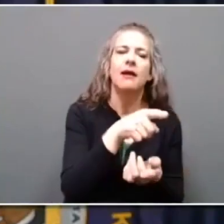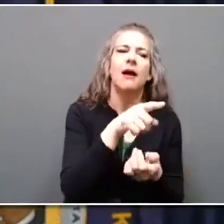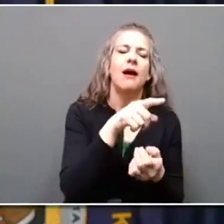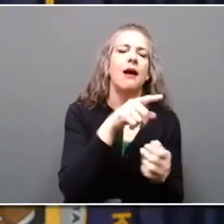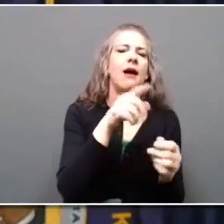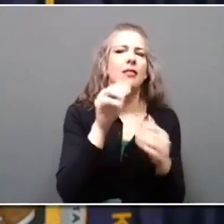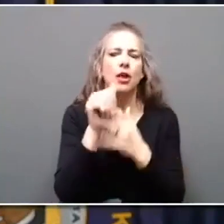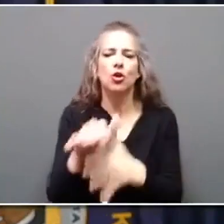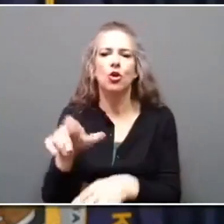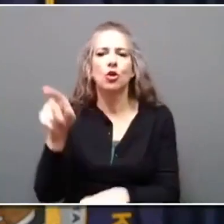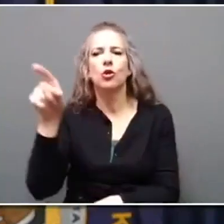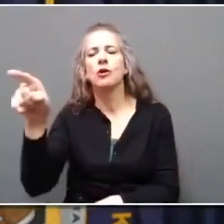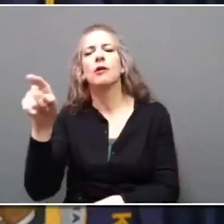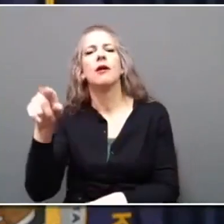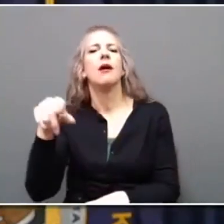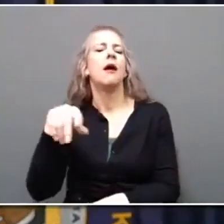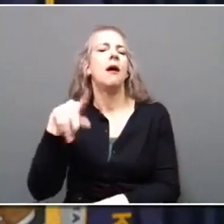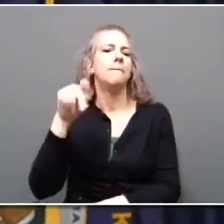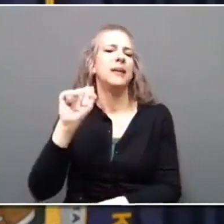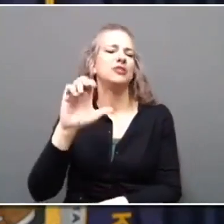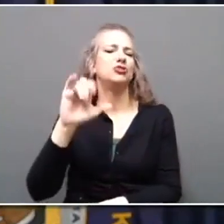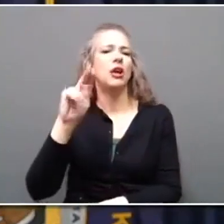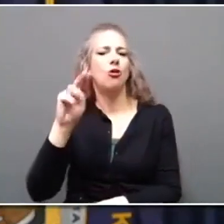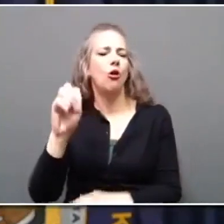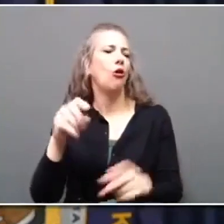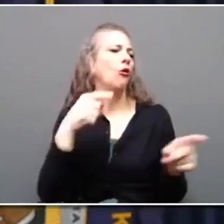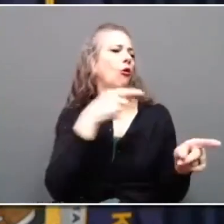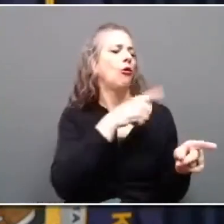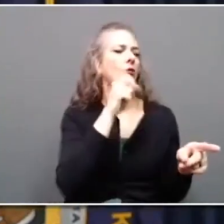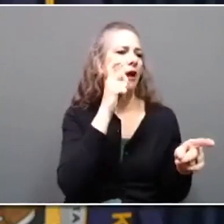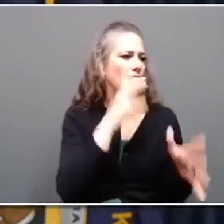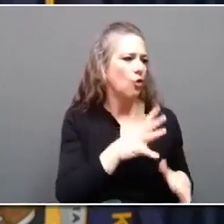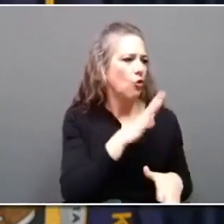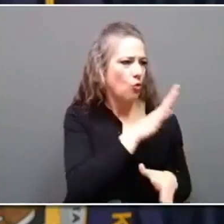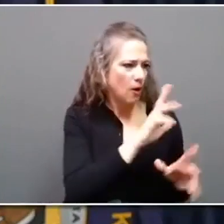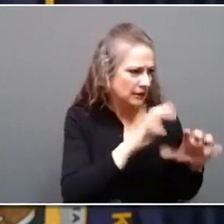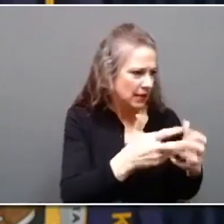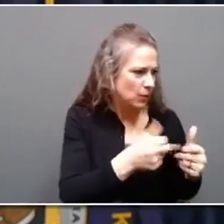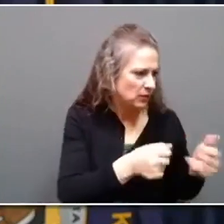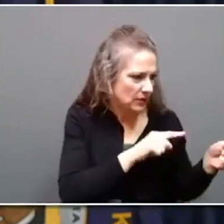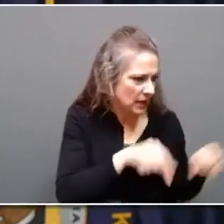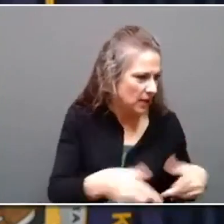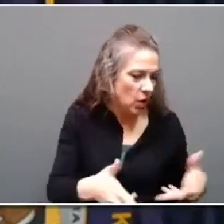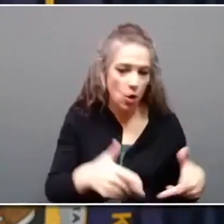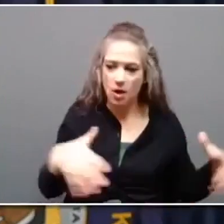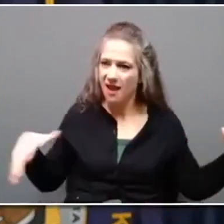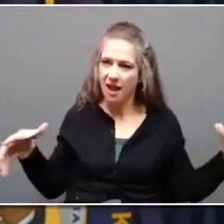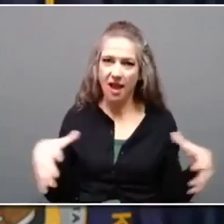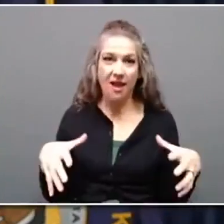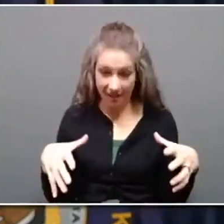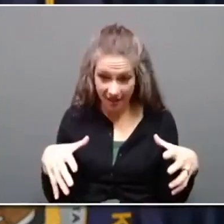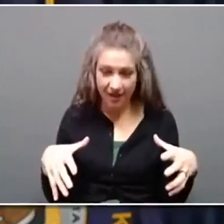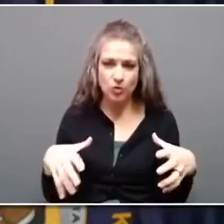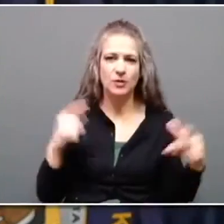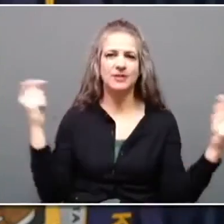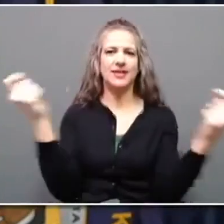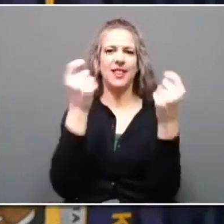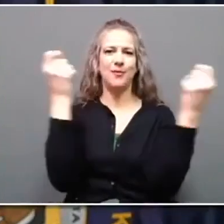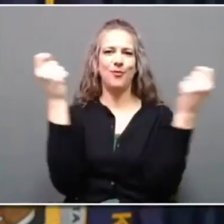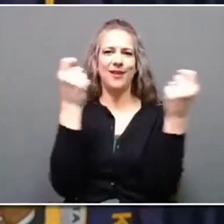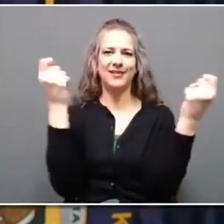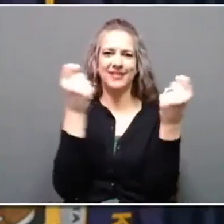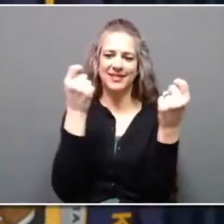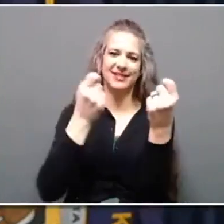Governor, your team, who was well represented on the ground, to celebrate major progress through the bipartisan